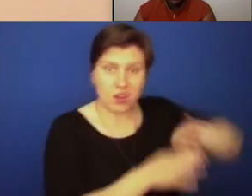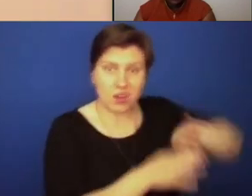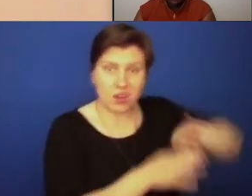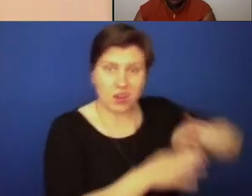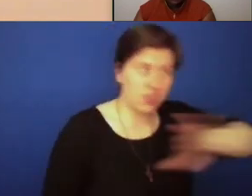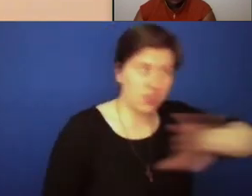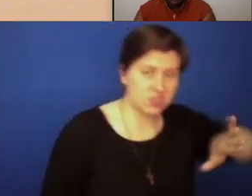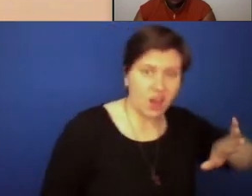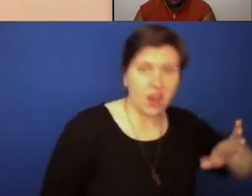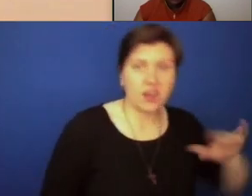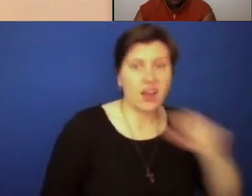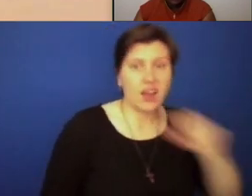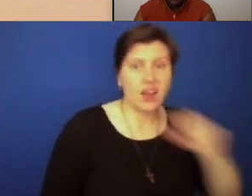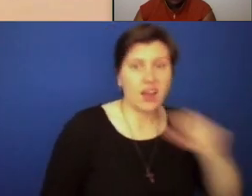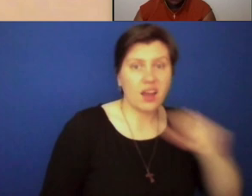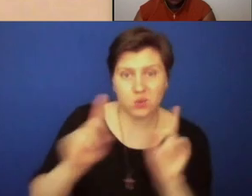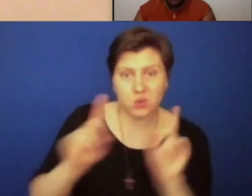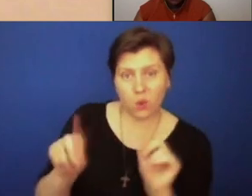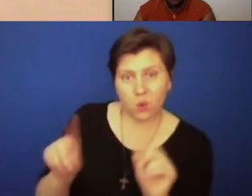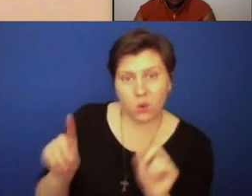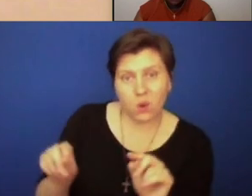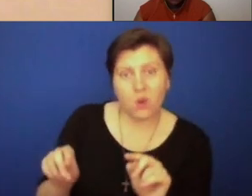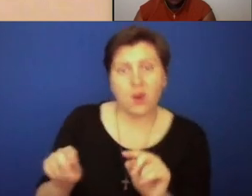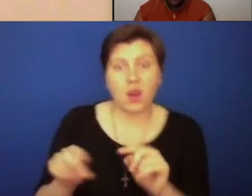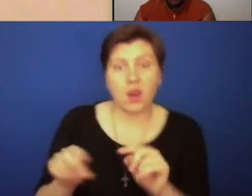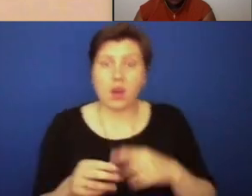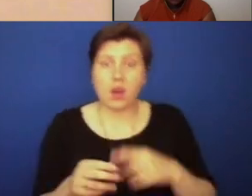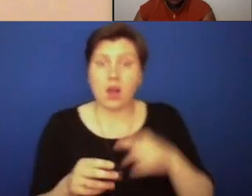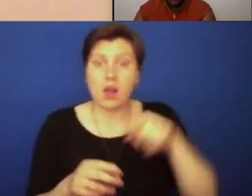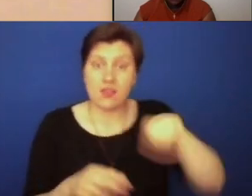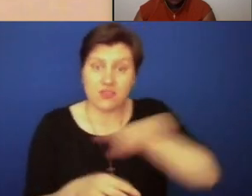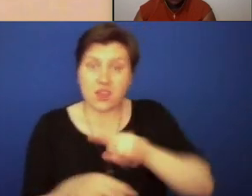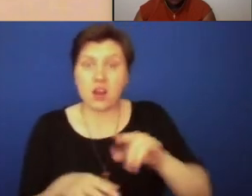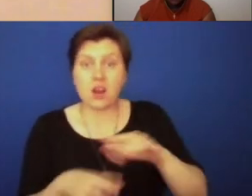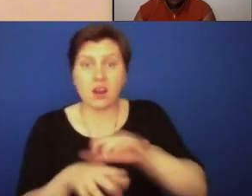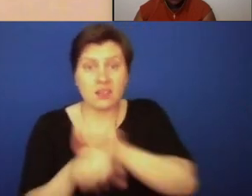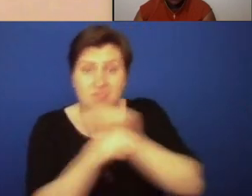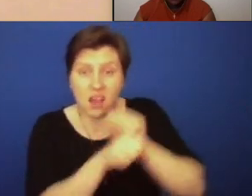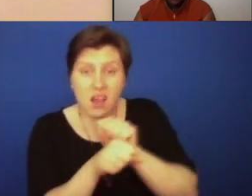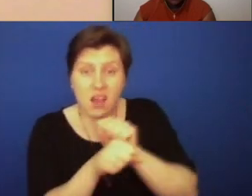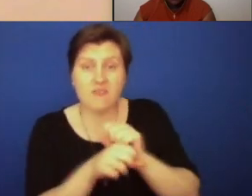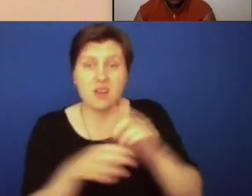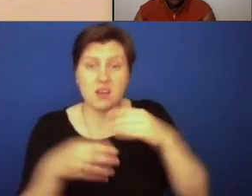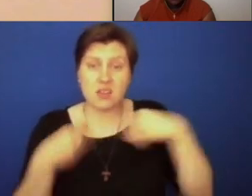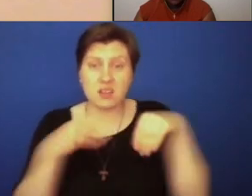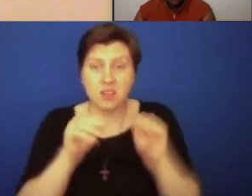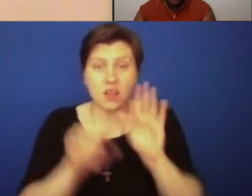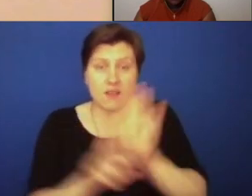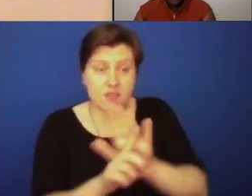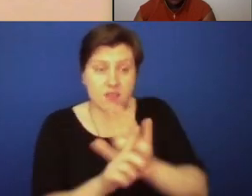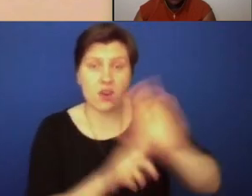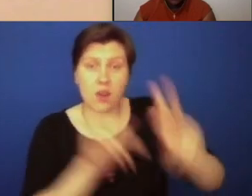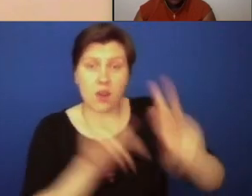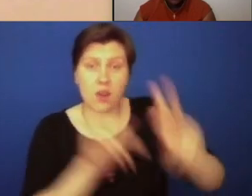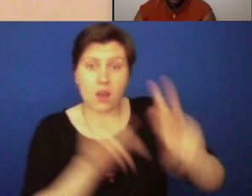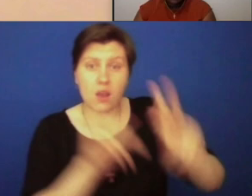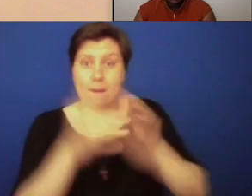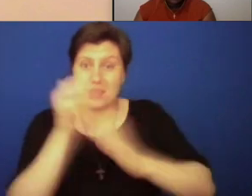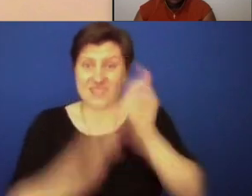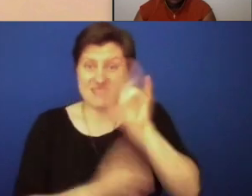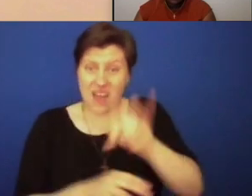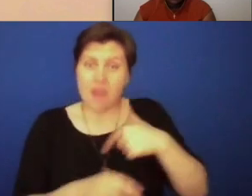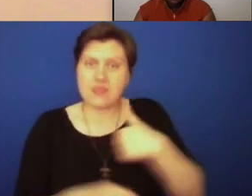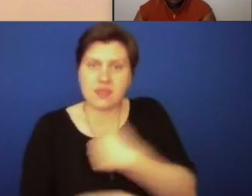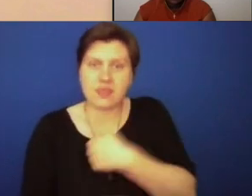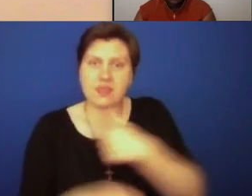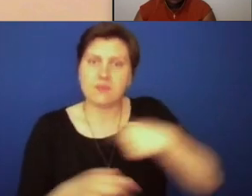life, and in many instances pushed out of the institutions that their enslaved labor and the sales of their enslaved ancestors helped to